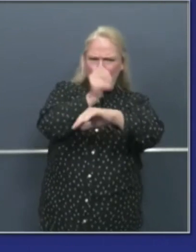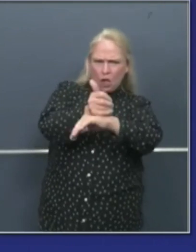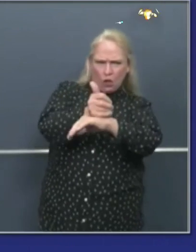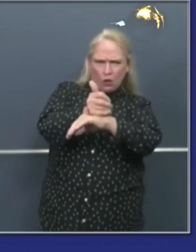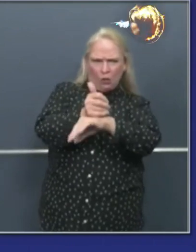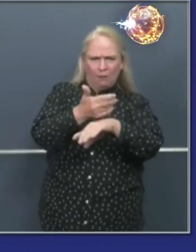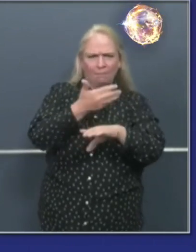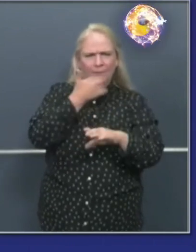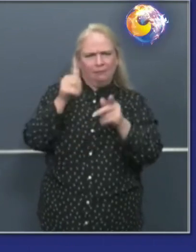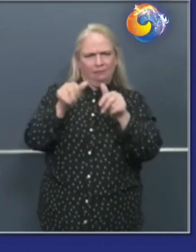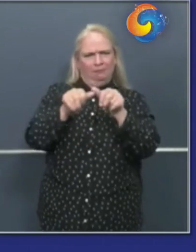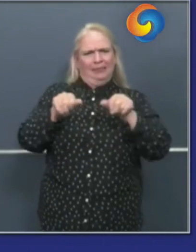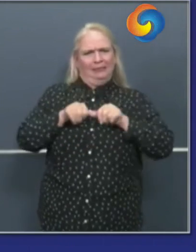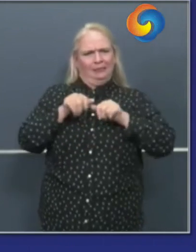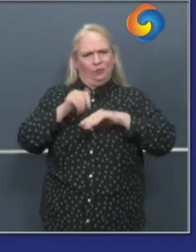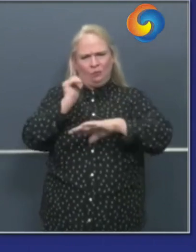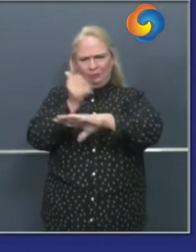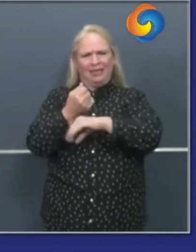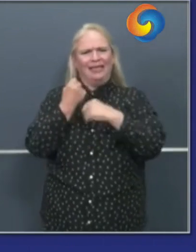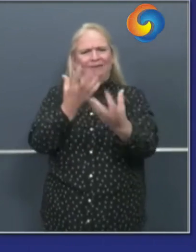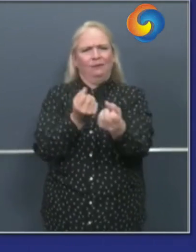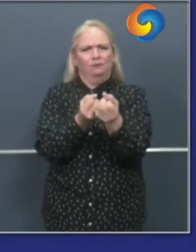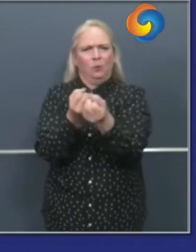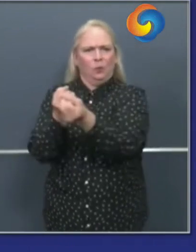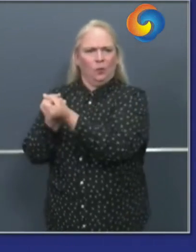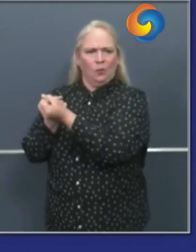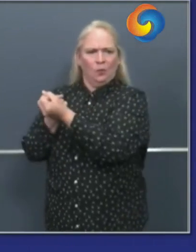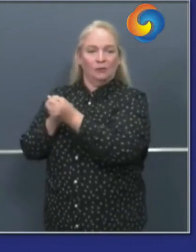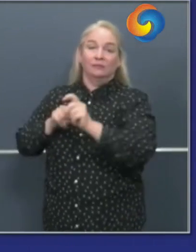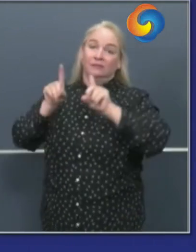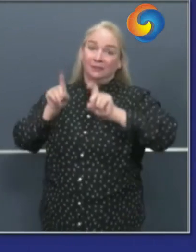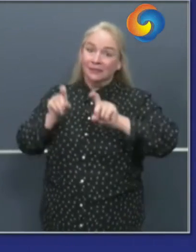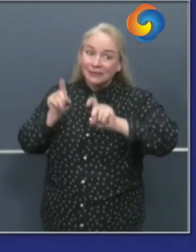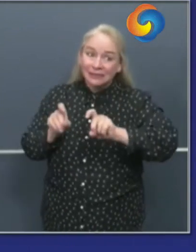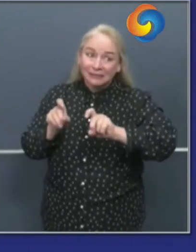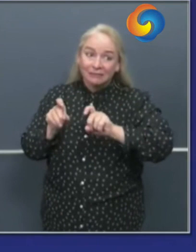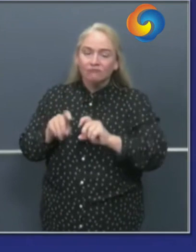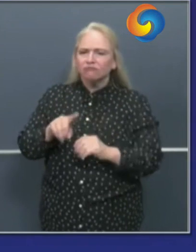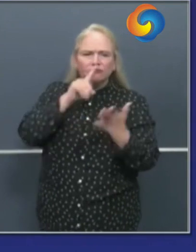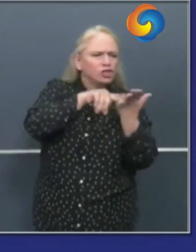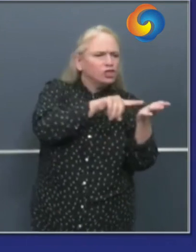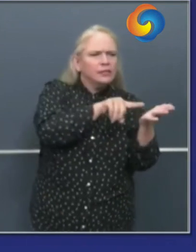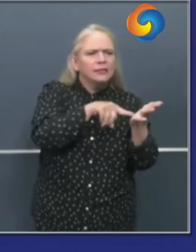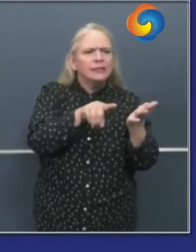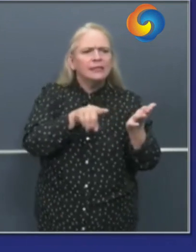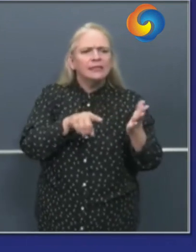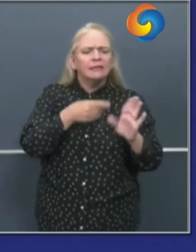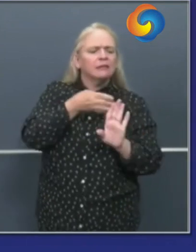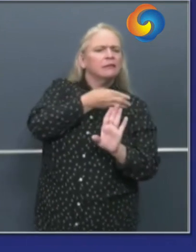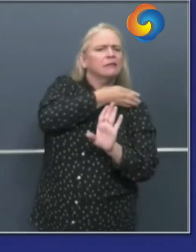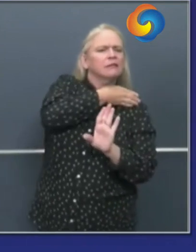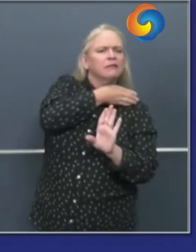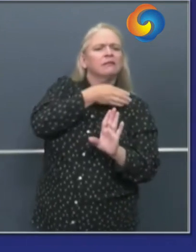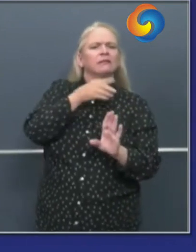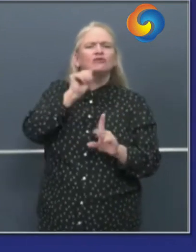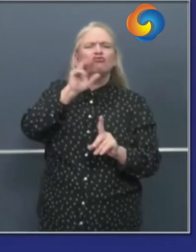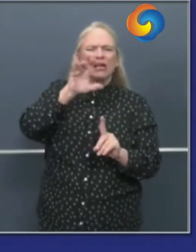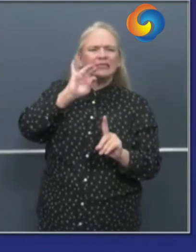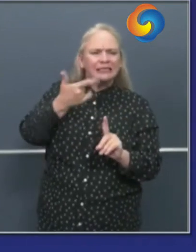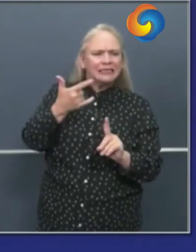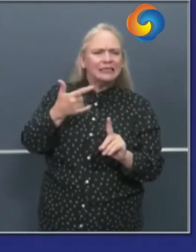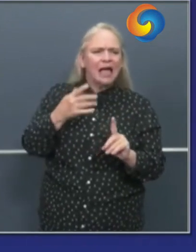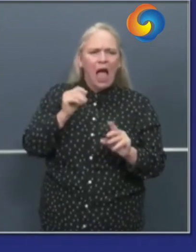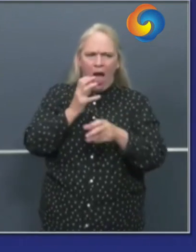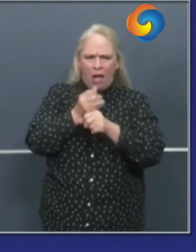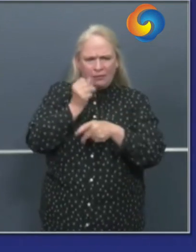from testing to tracing and tracking to addressing the acute care needs as well